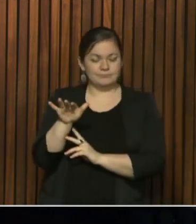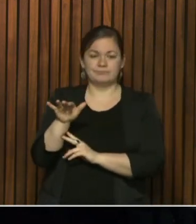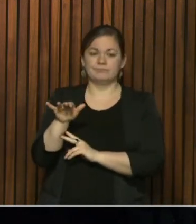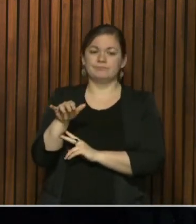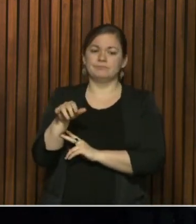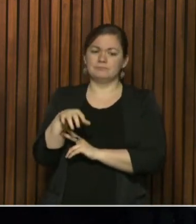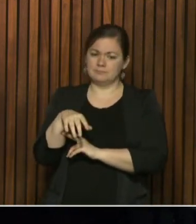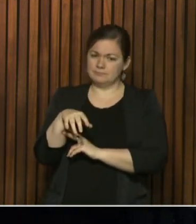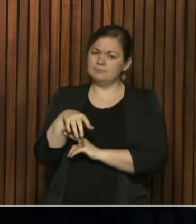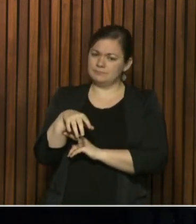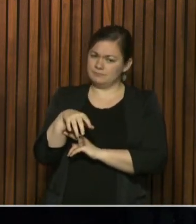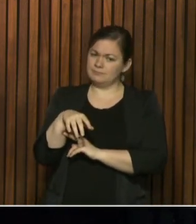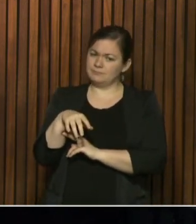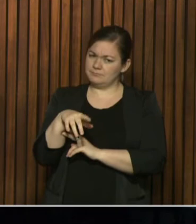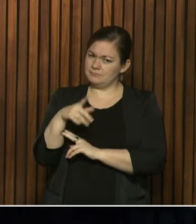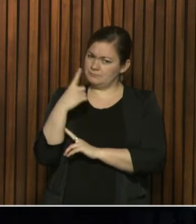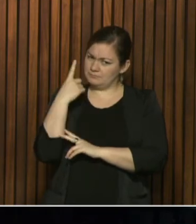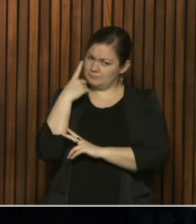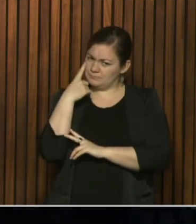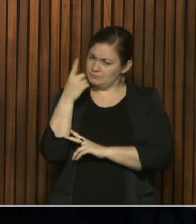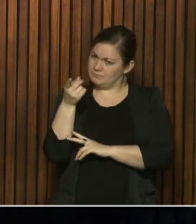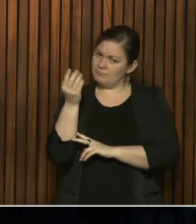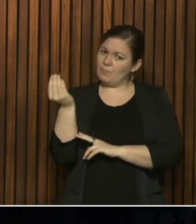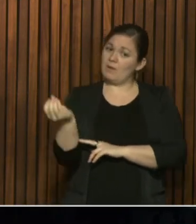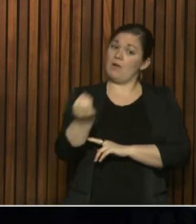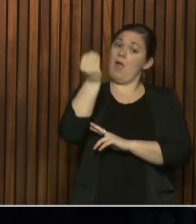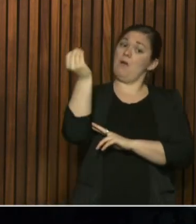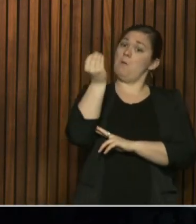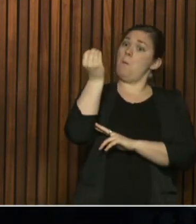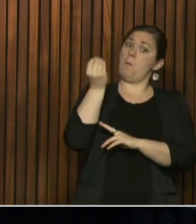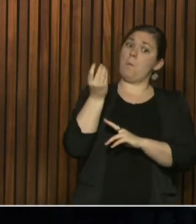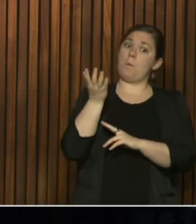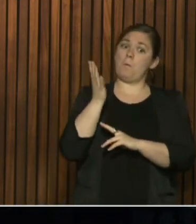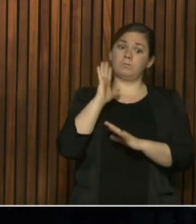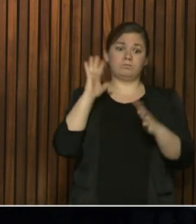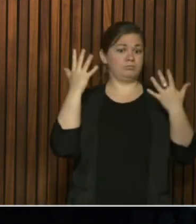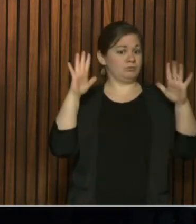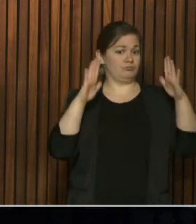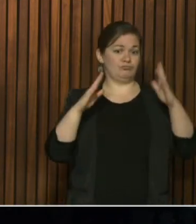our peak in Ontario with the numbers today?